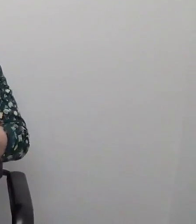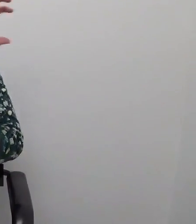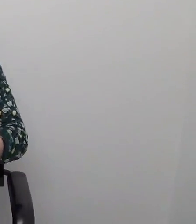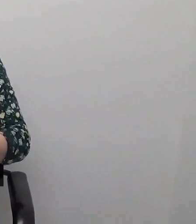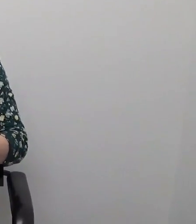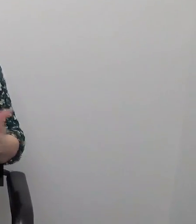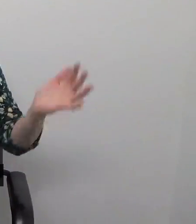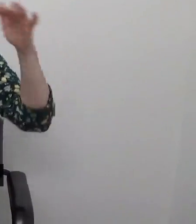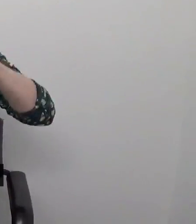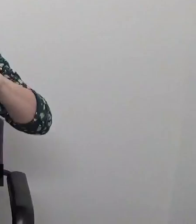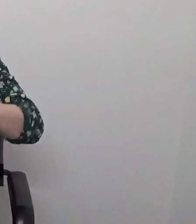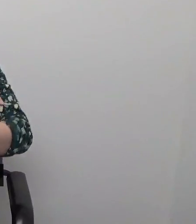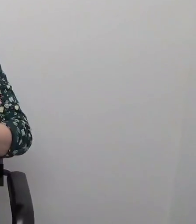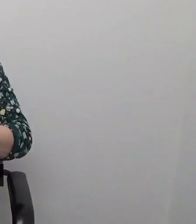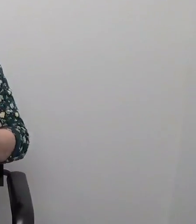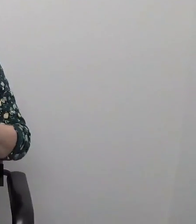second.